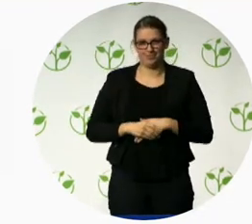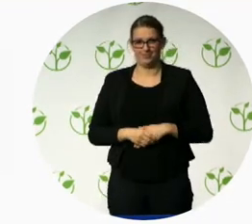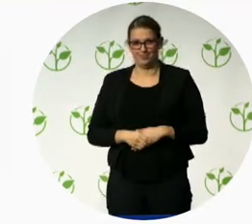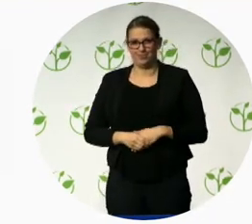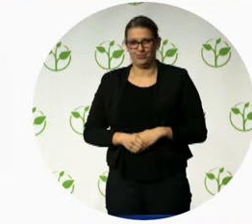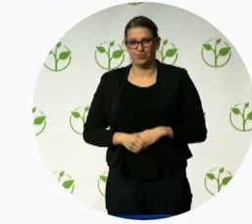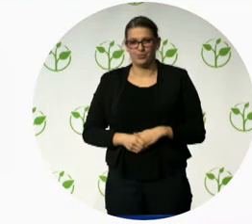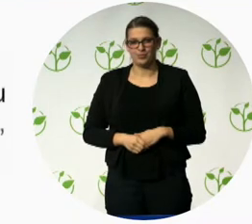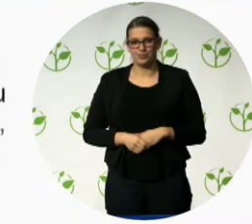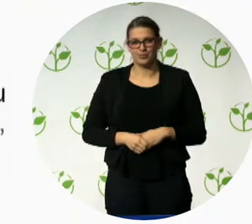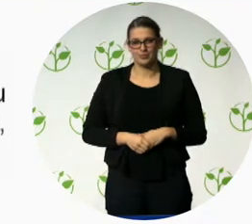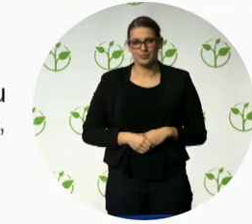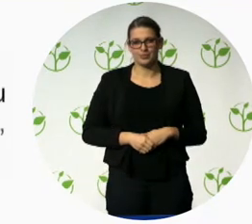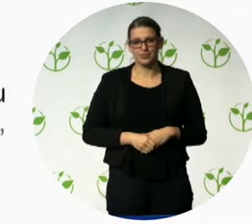matters.